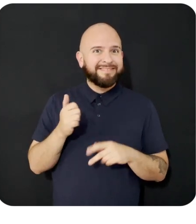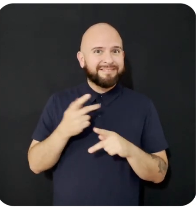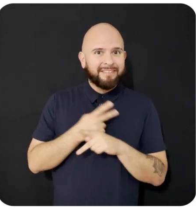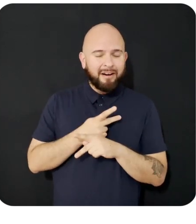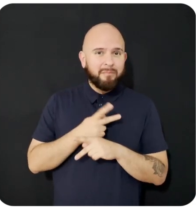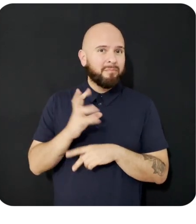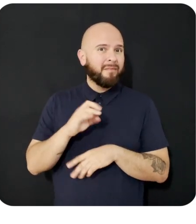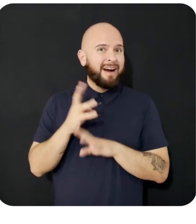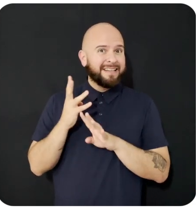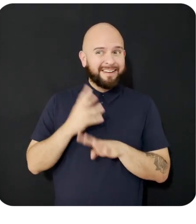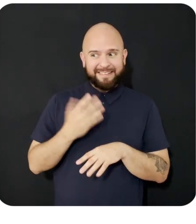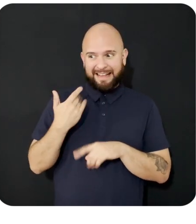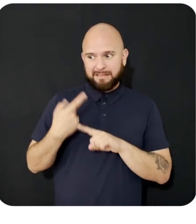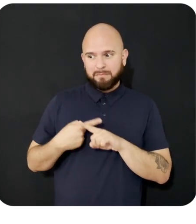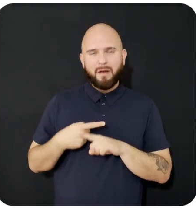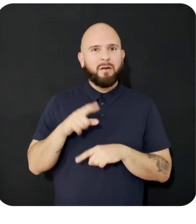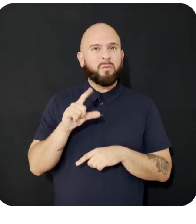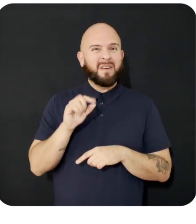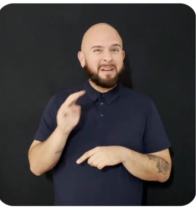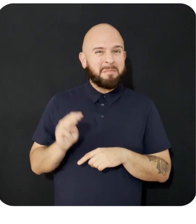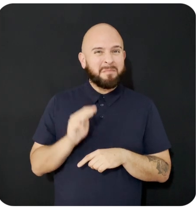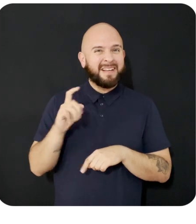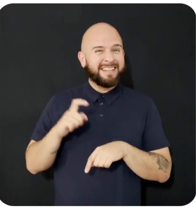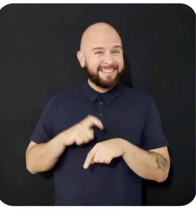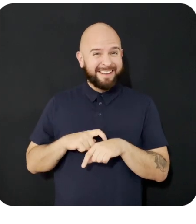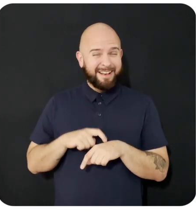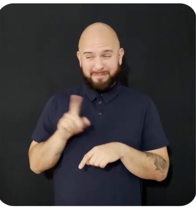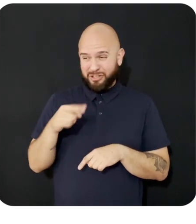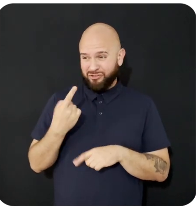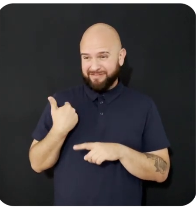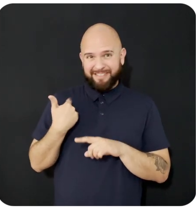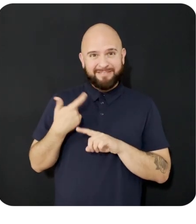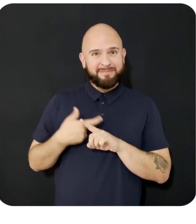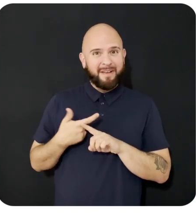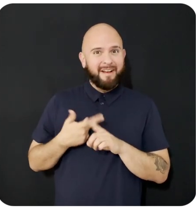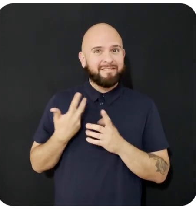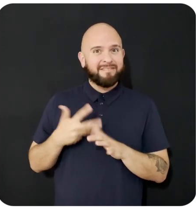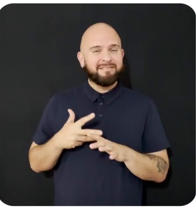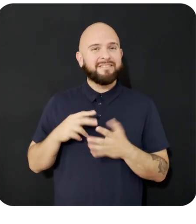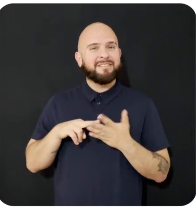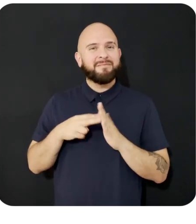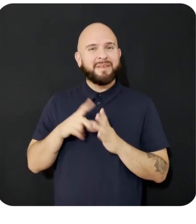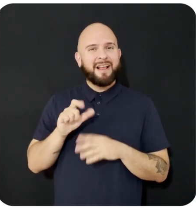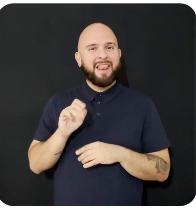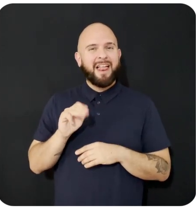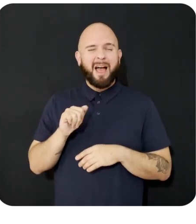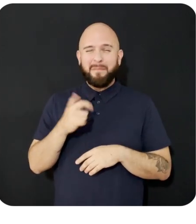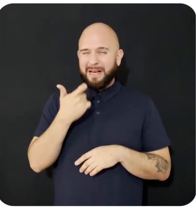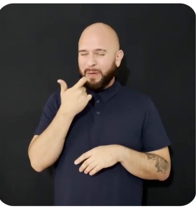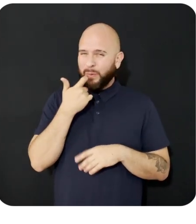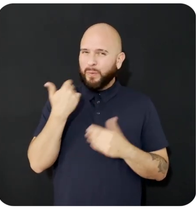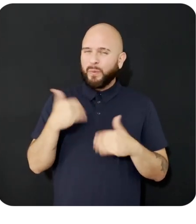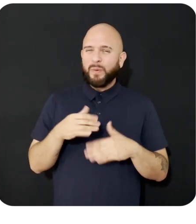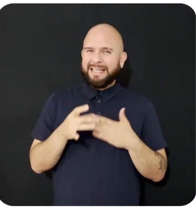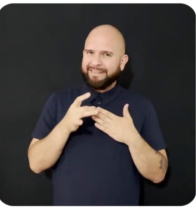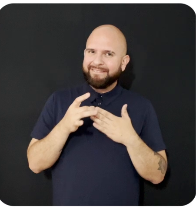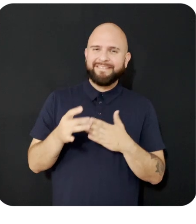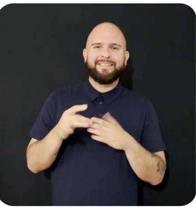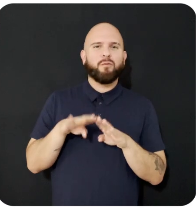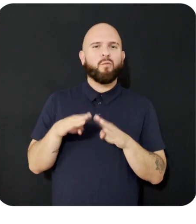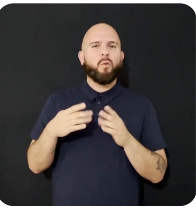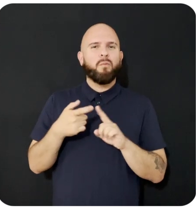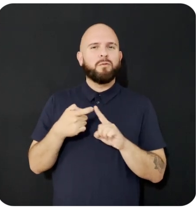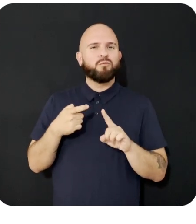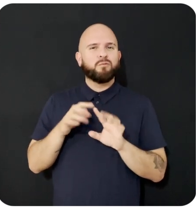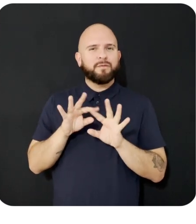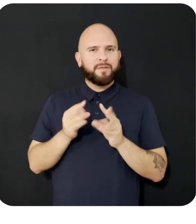in the last month alone, making LAMA the leading open-source model family. I'm excited to be highlighting